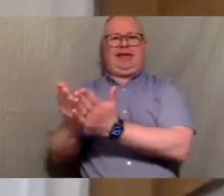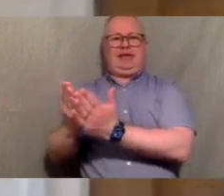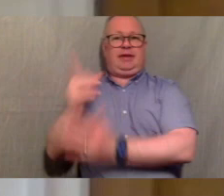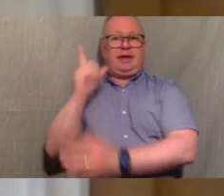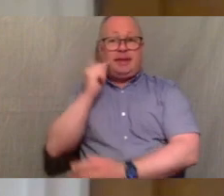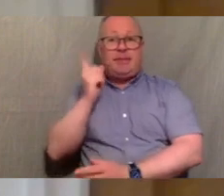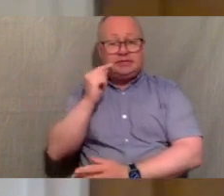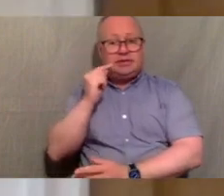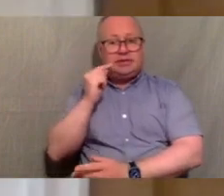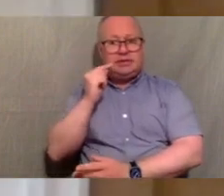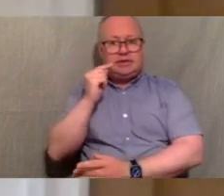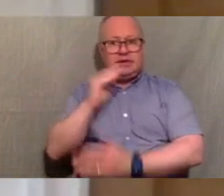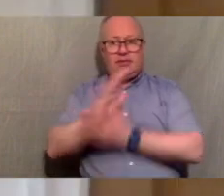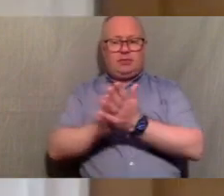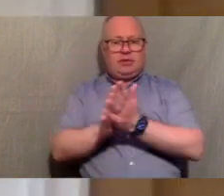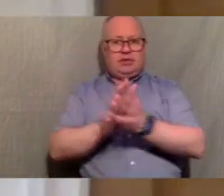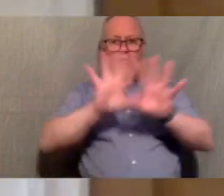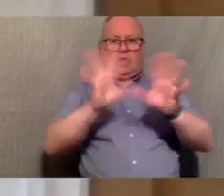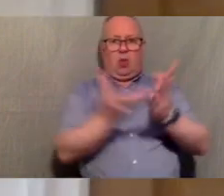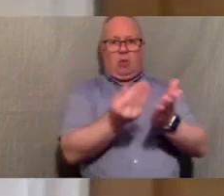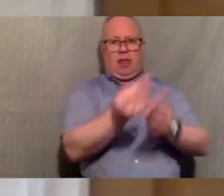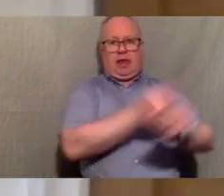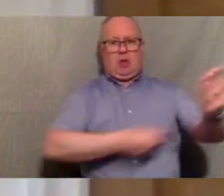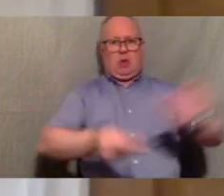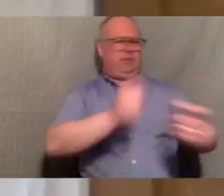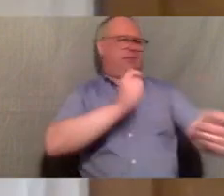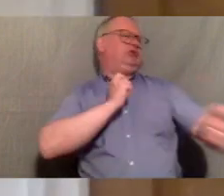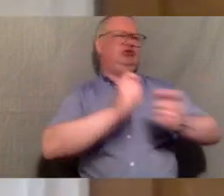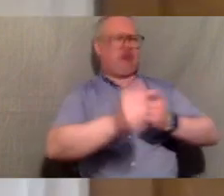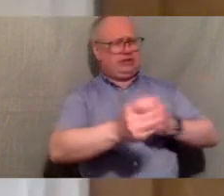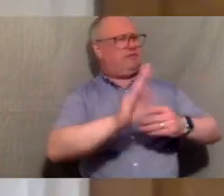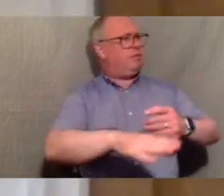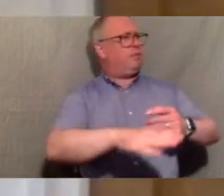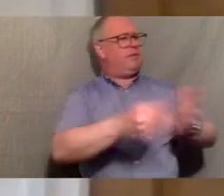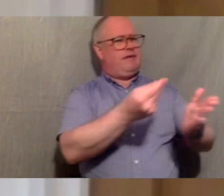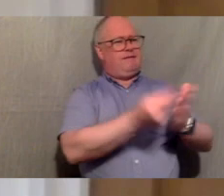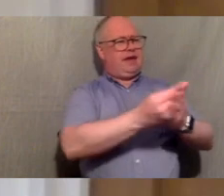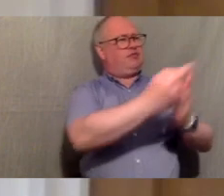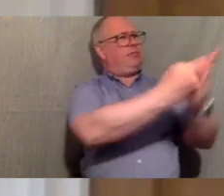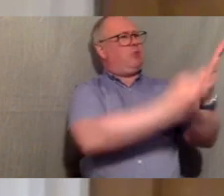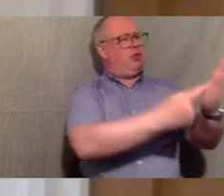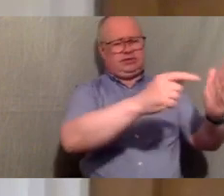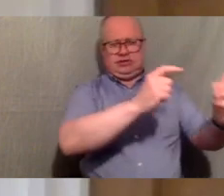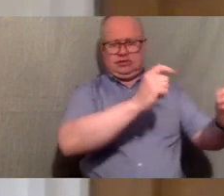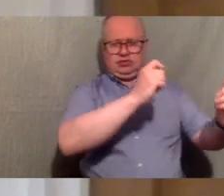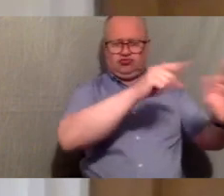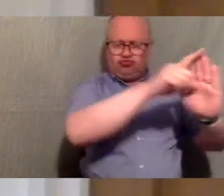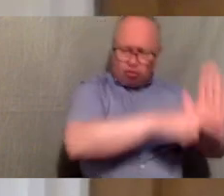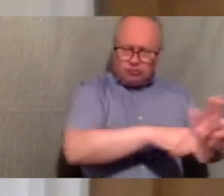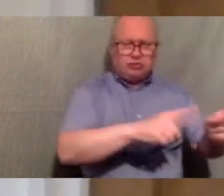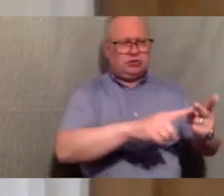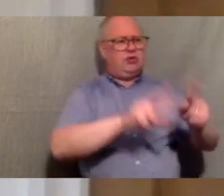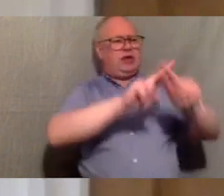to the way the global economy works from financial policy tools through to radical changes to taxation and international trade rules